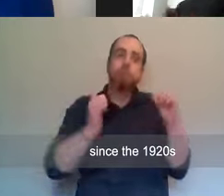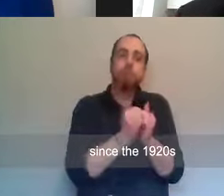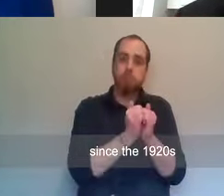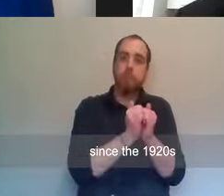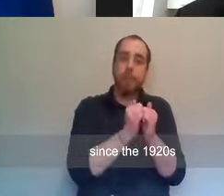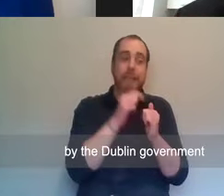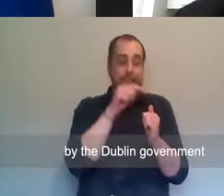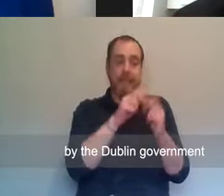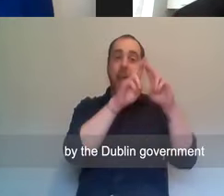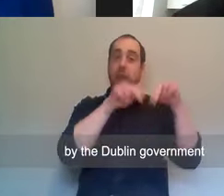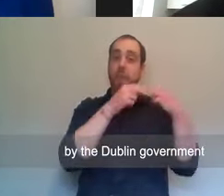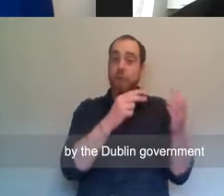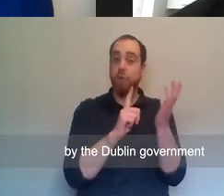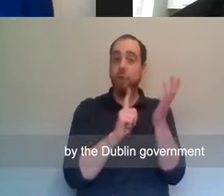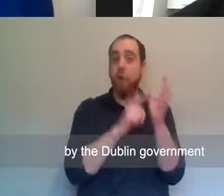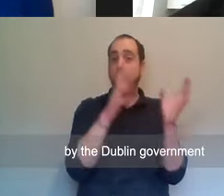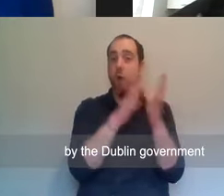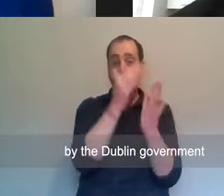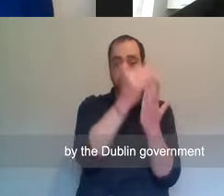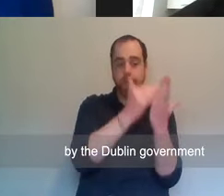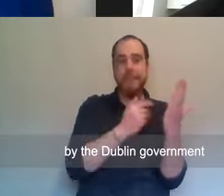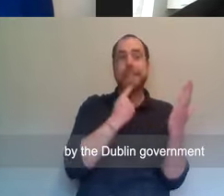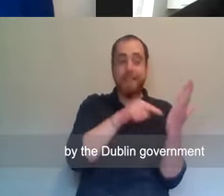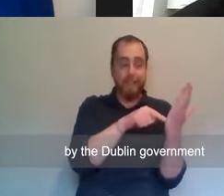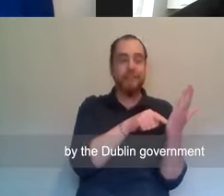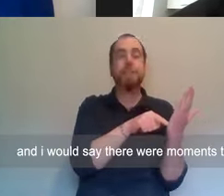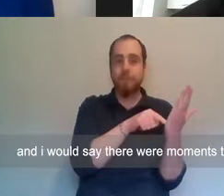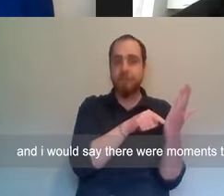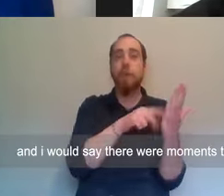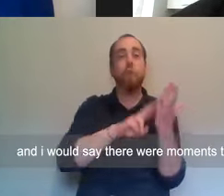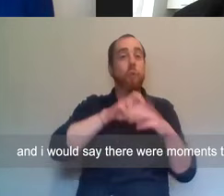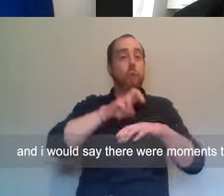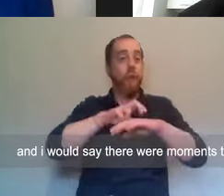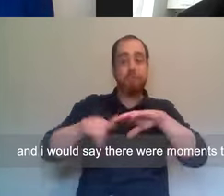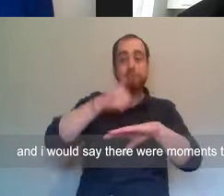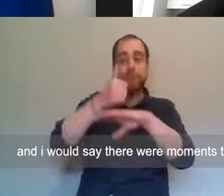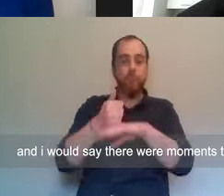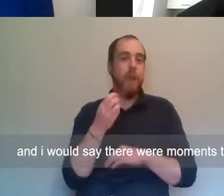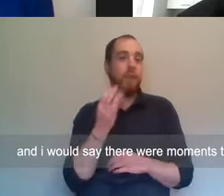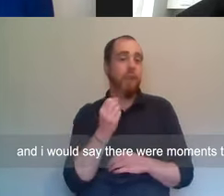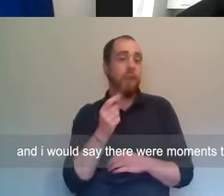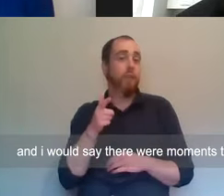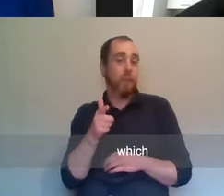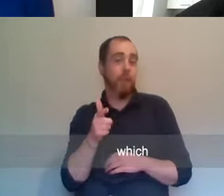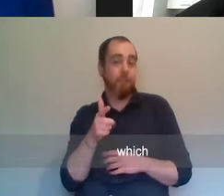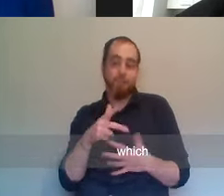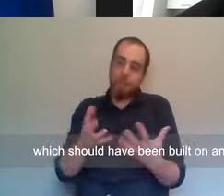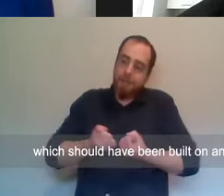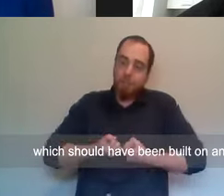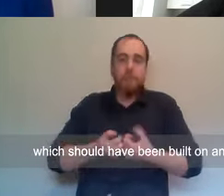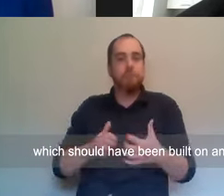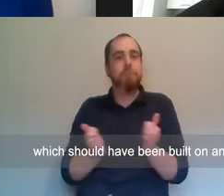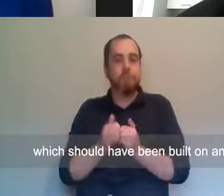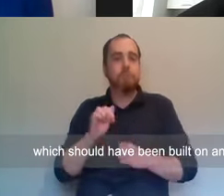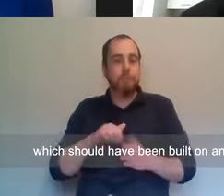1920s by the Dublin government. And I would say there were moments there which